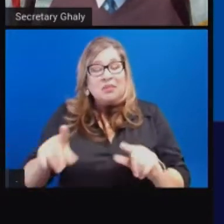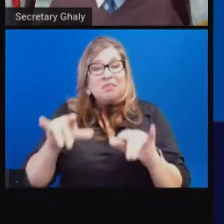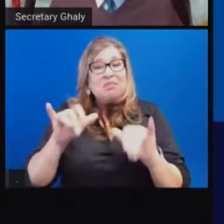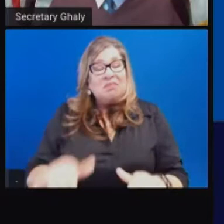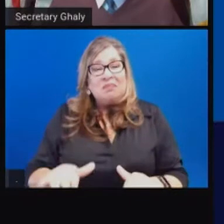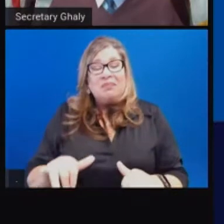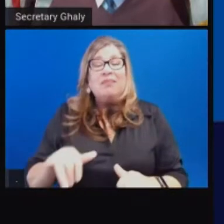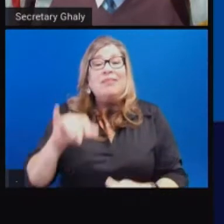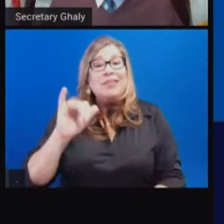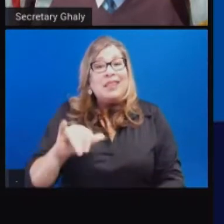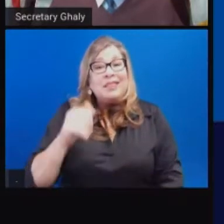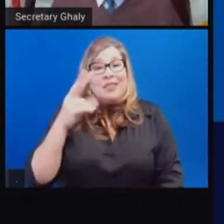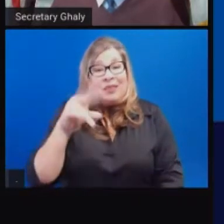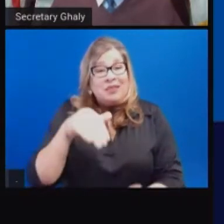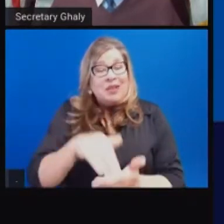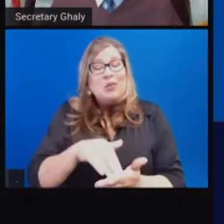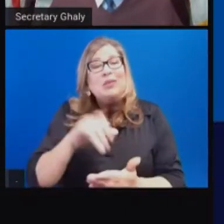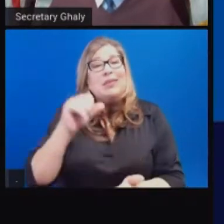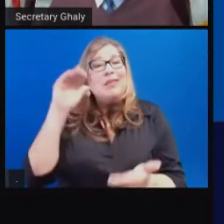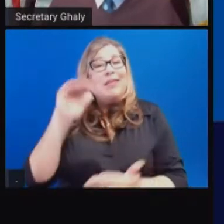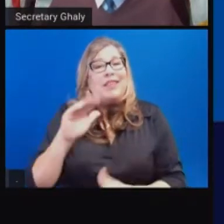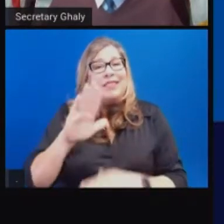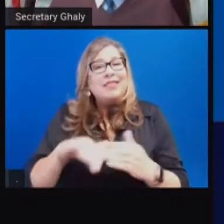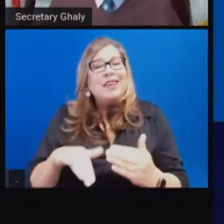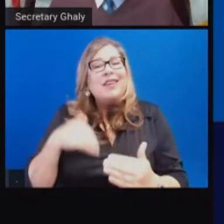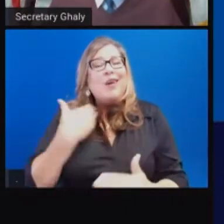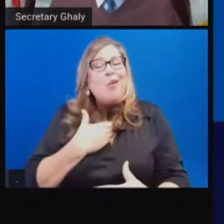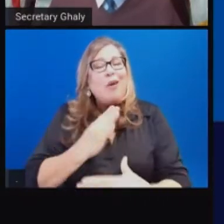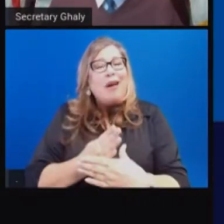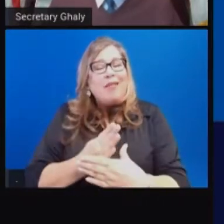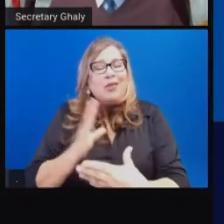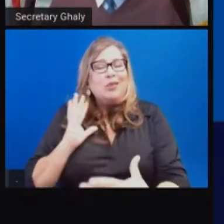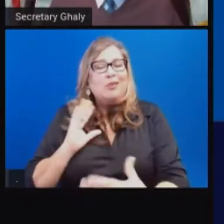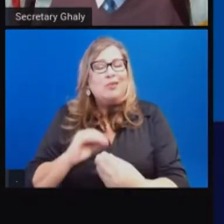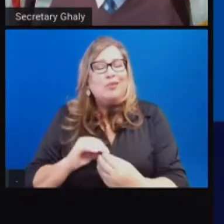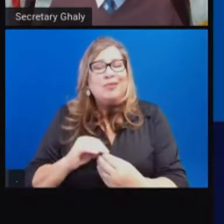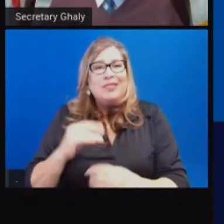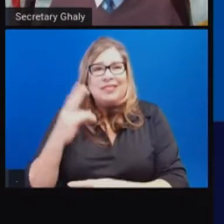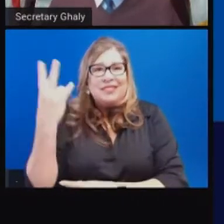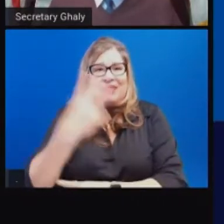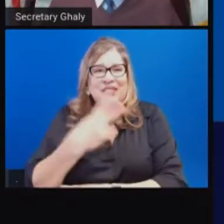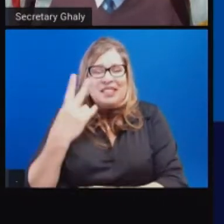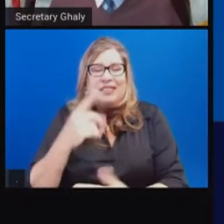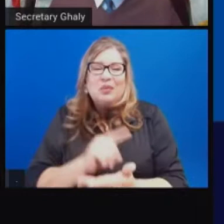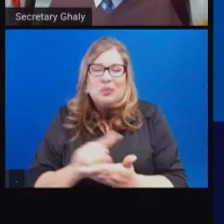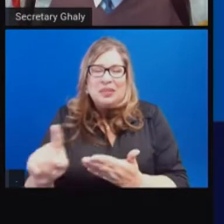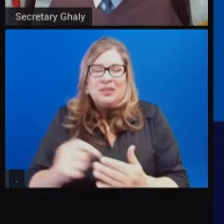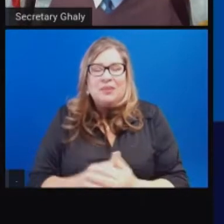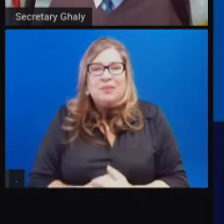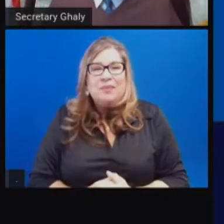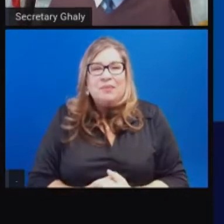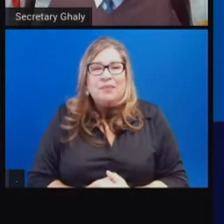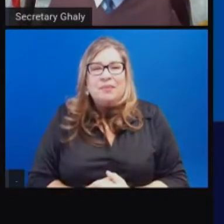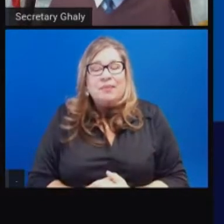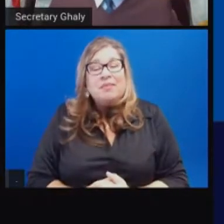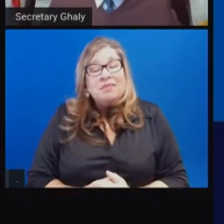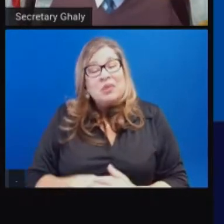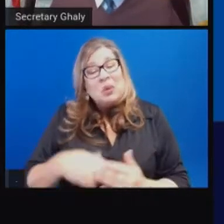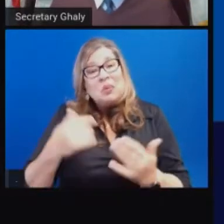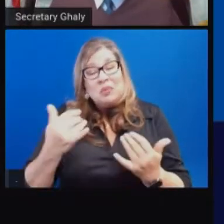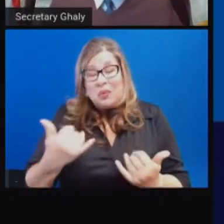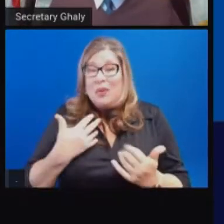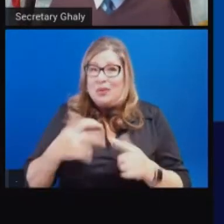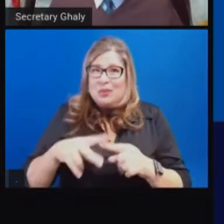-day average, which is, I think, the trend we want to see continuing to see this, today's number, the most recent number, lower than the seven-day